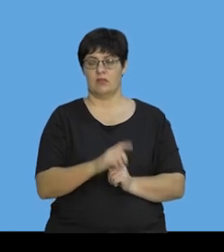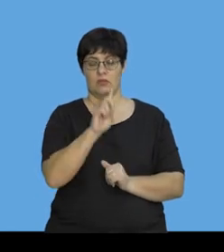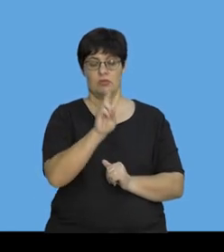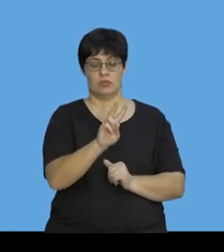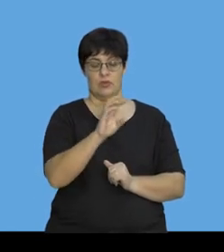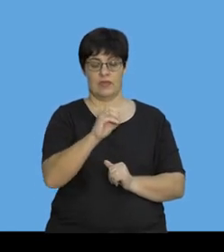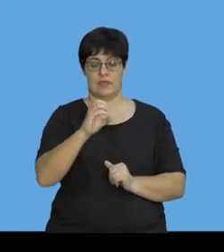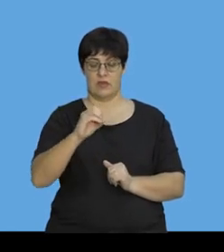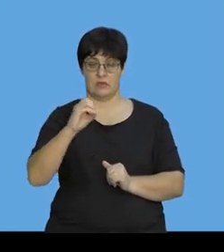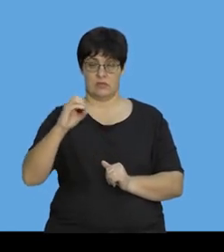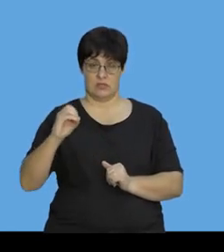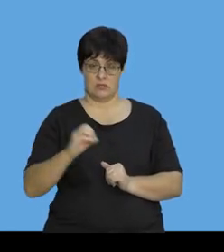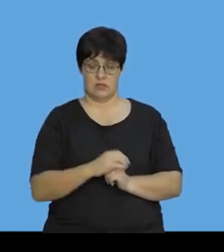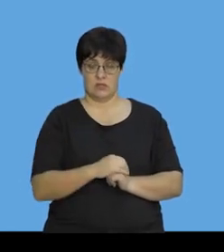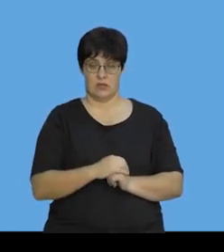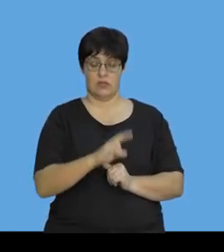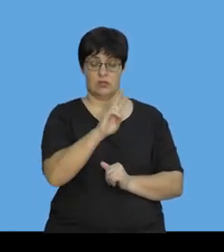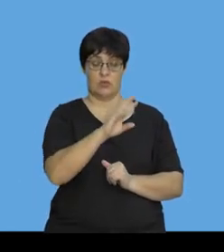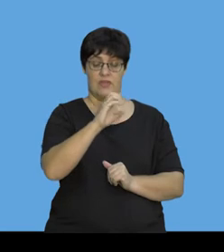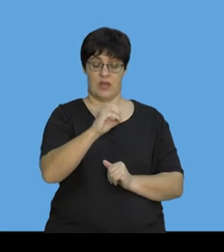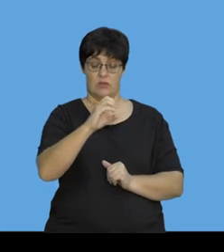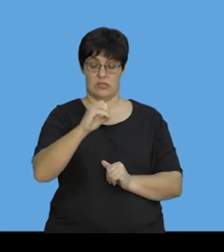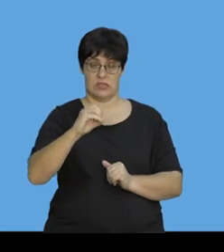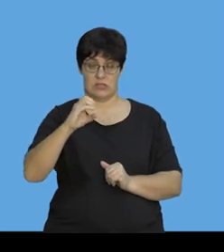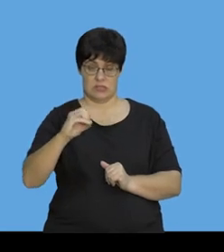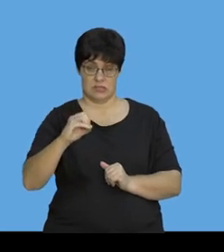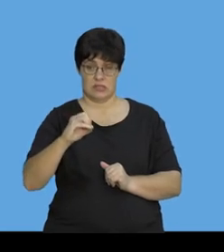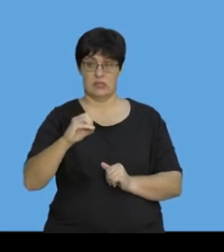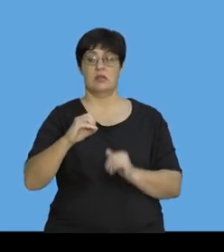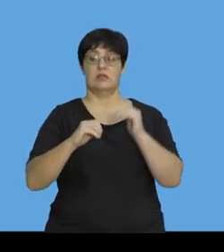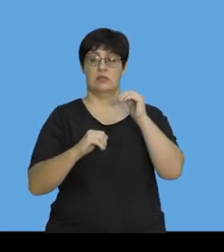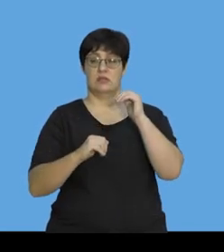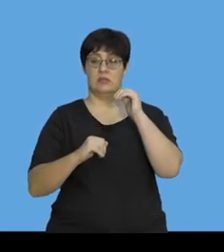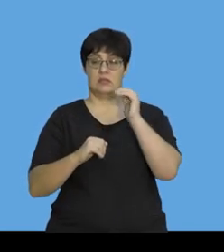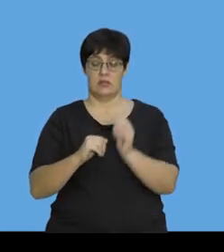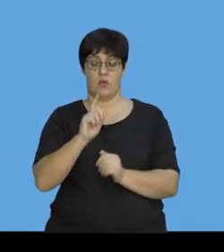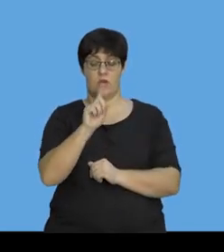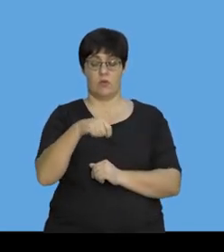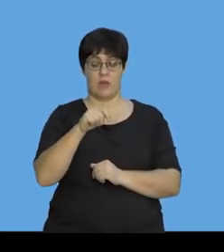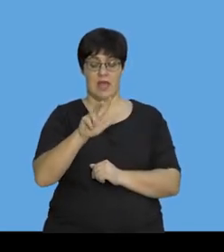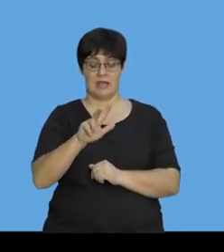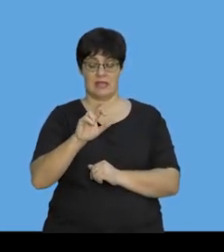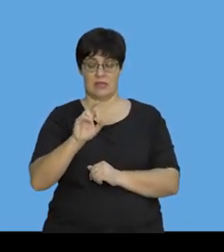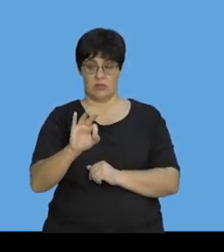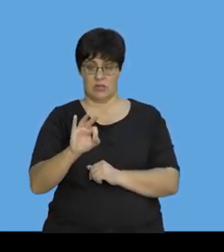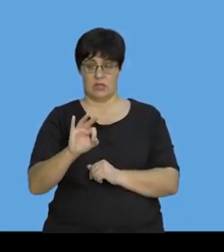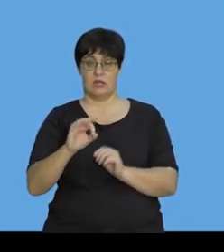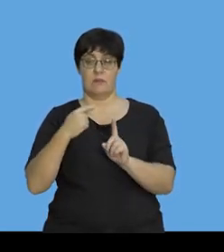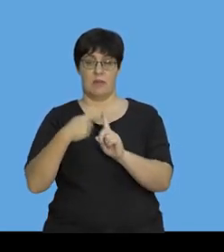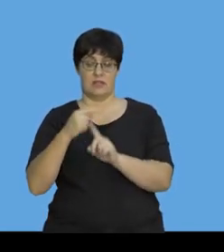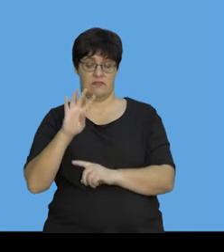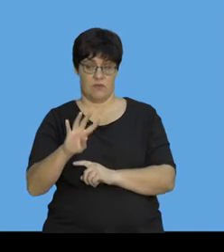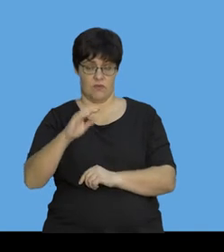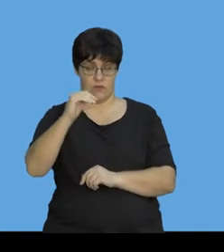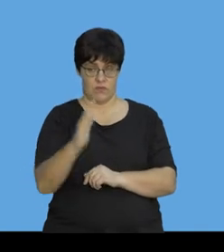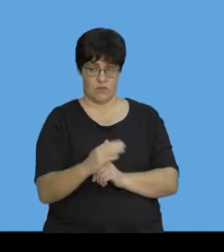Okay. So, we've got 2,000 times 1.83. And that's really plus